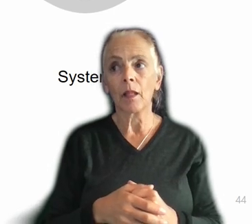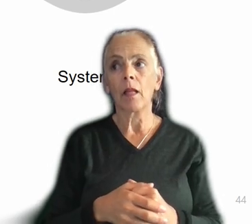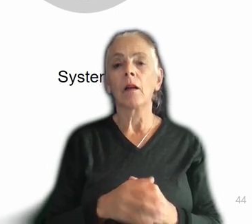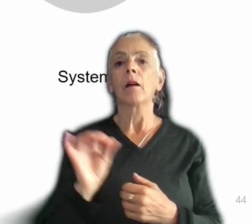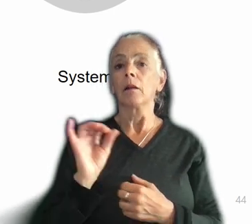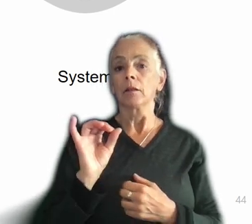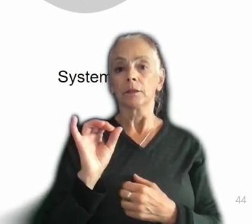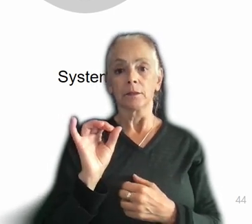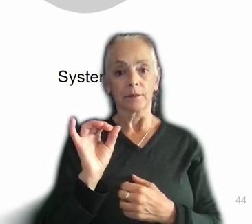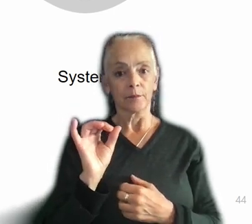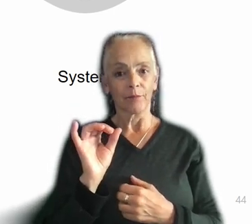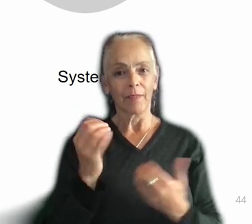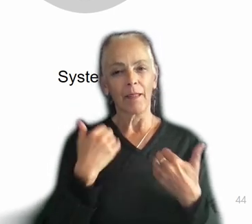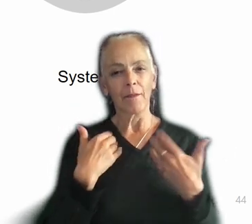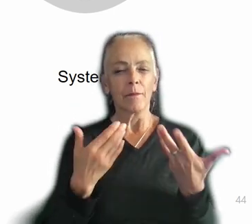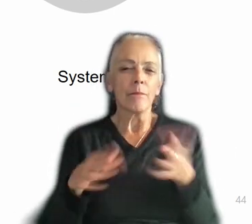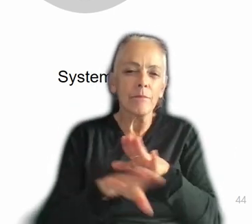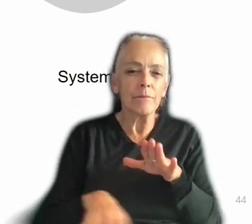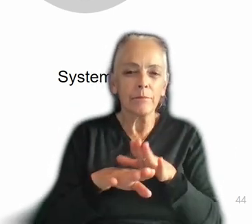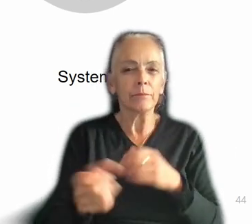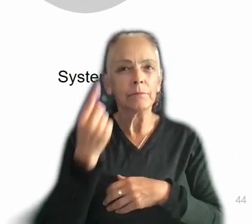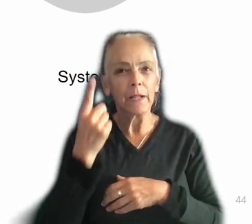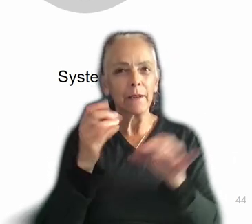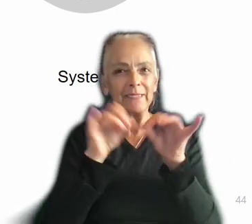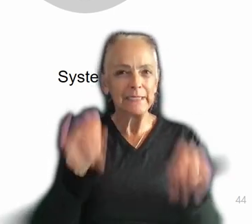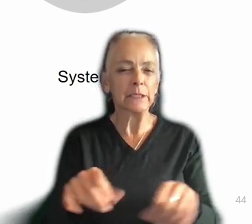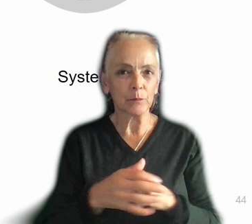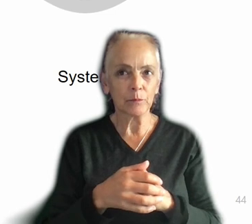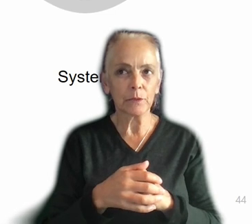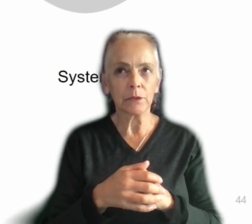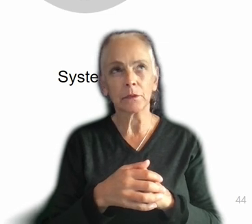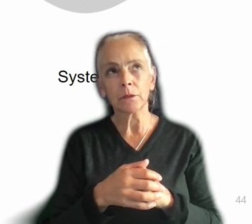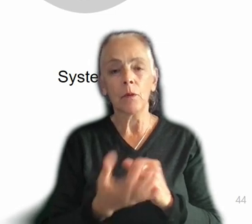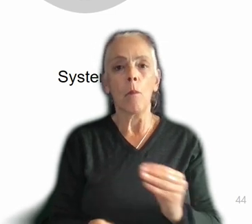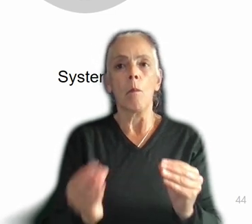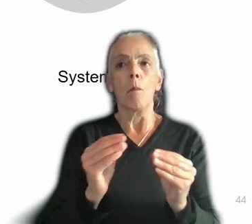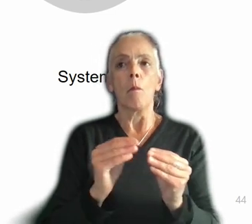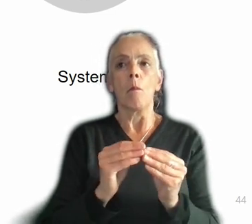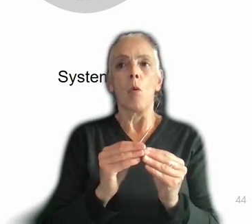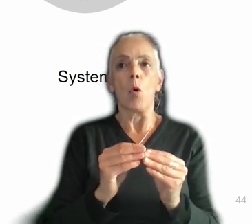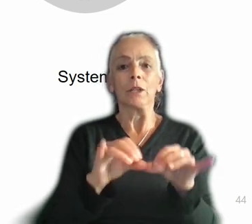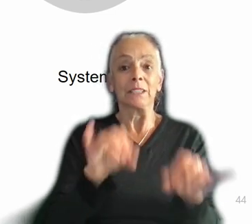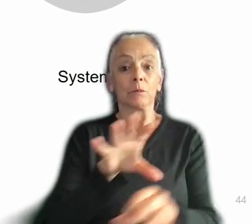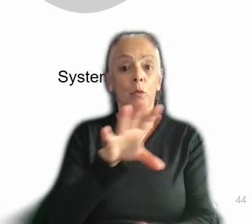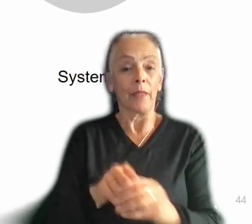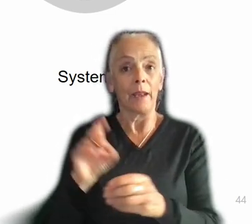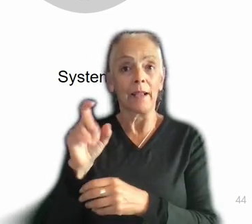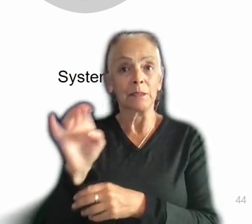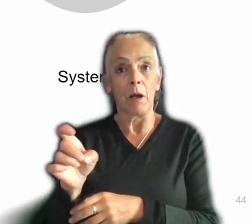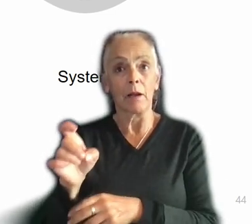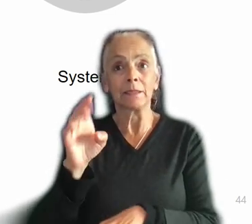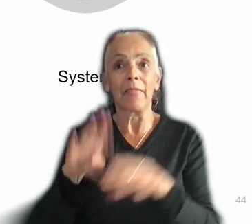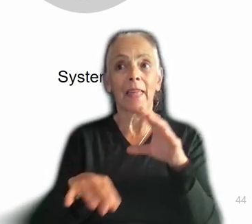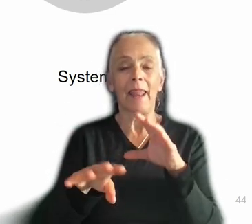at least a baseline understanding of the systems. Probably, I would say, more the systems within Xbox research than externally. This is in part